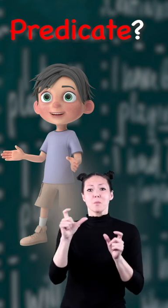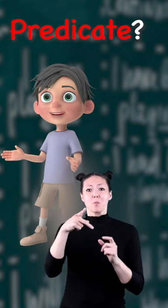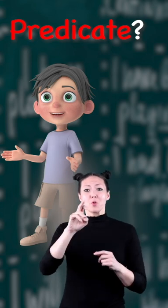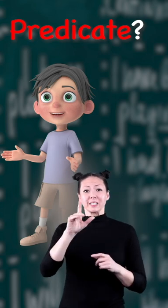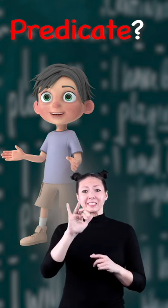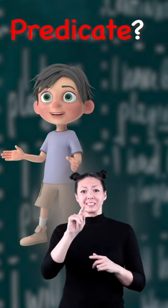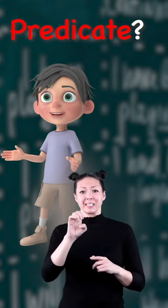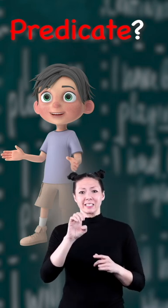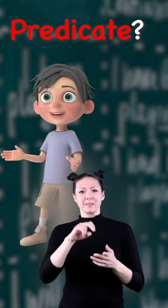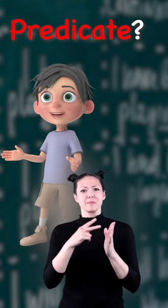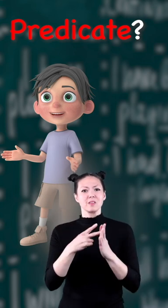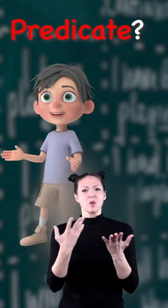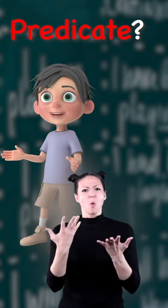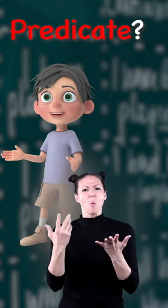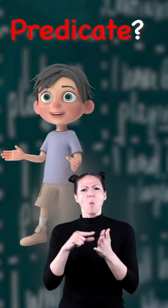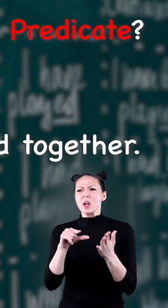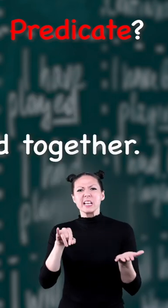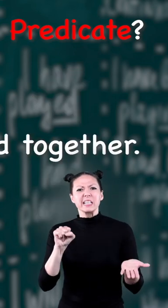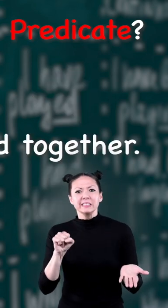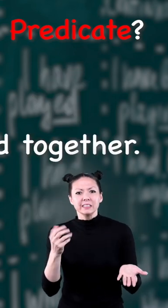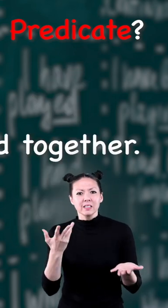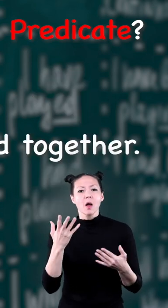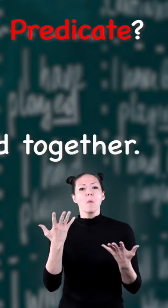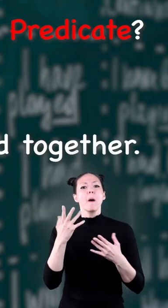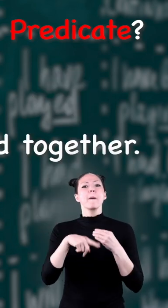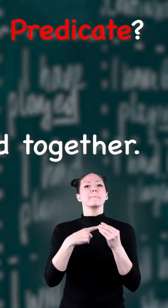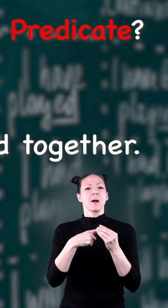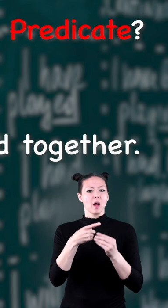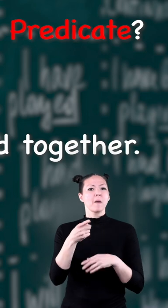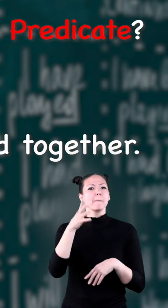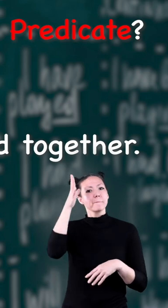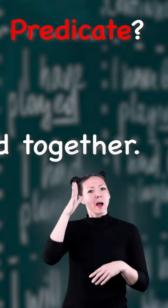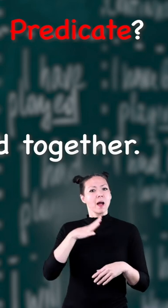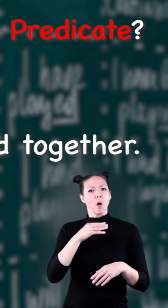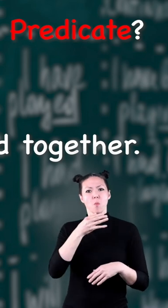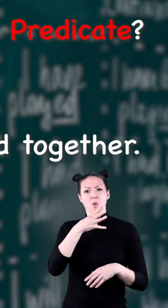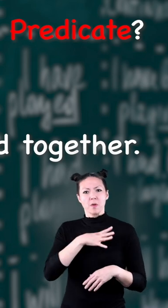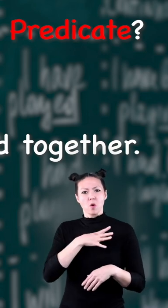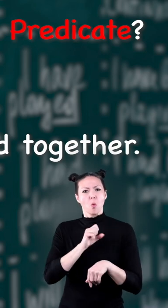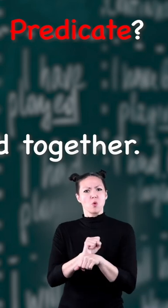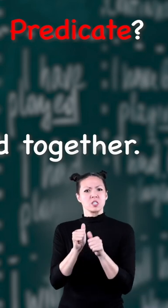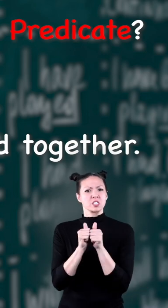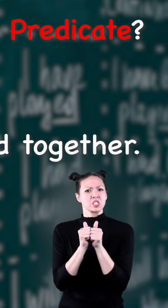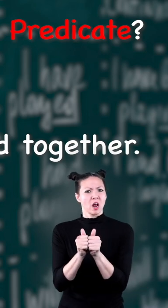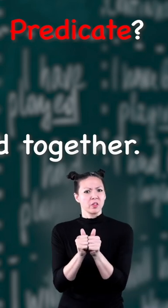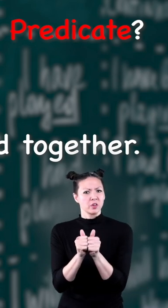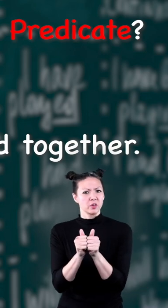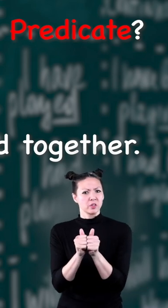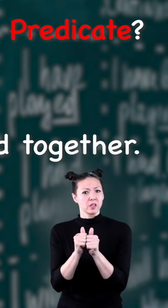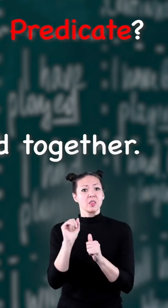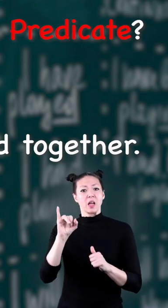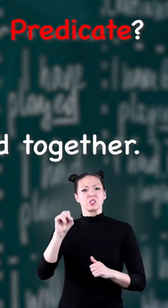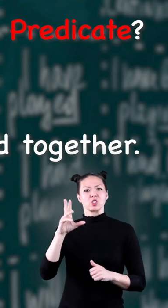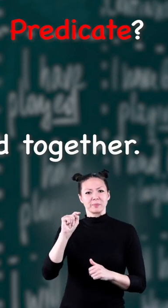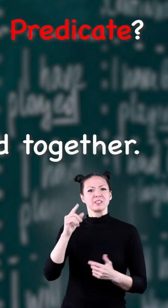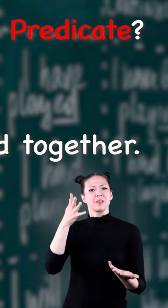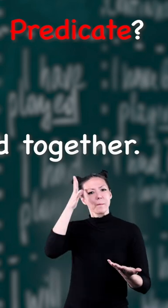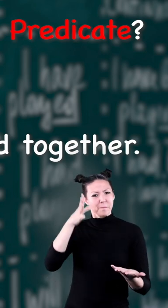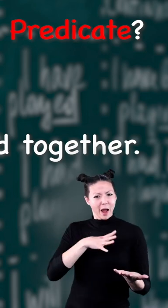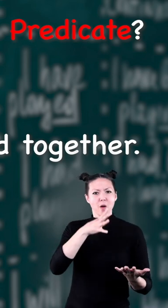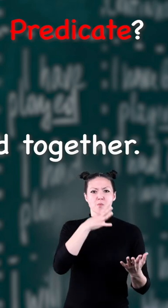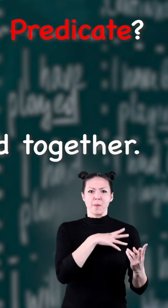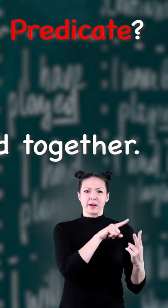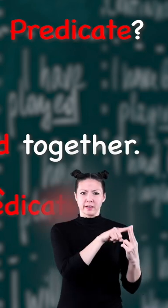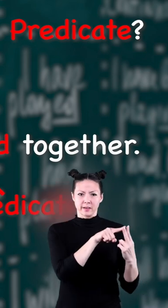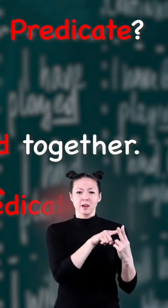predicate is the word is how about the man and woman work together the subjects are man